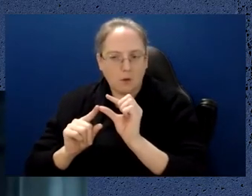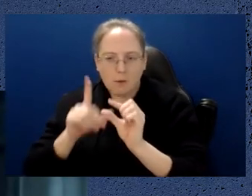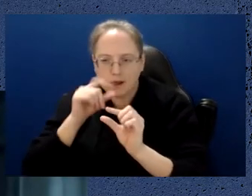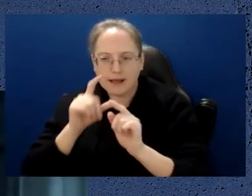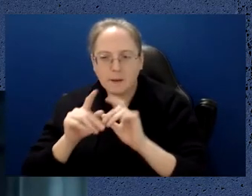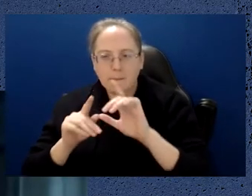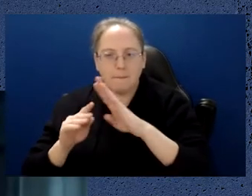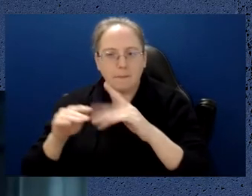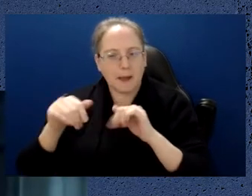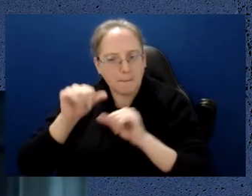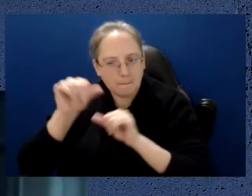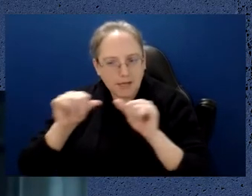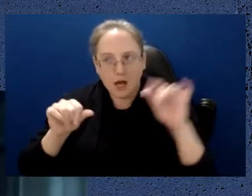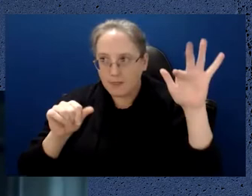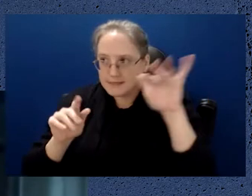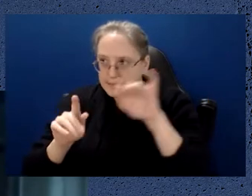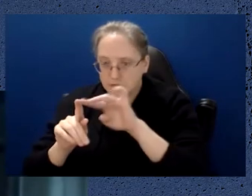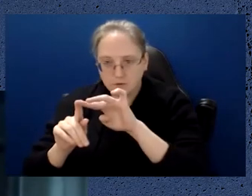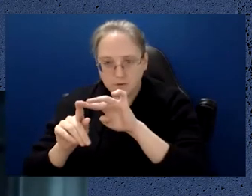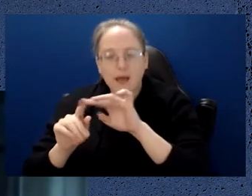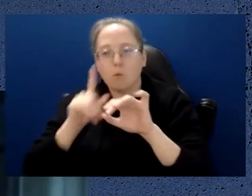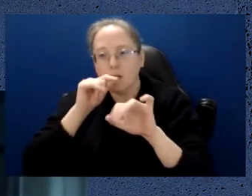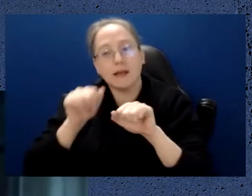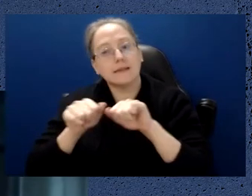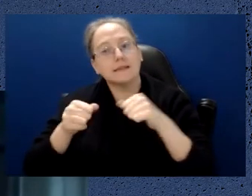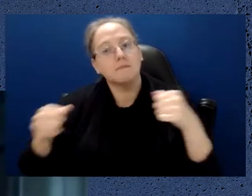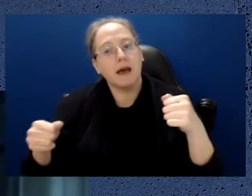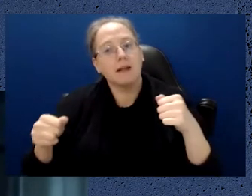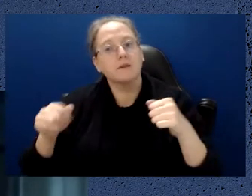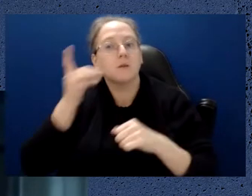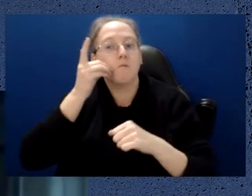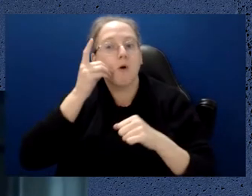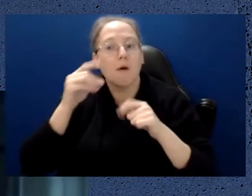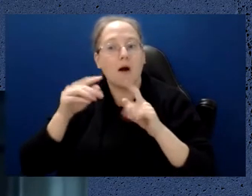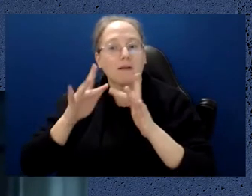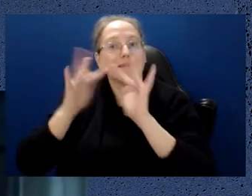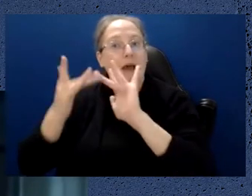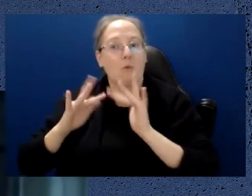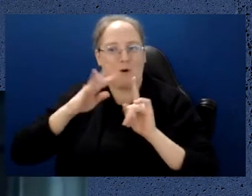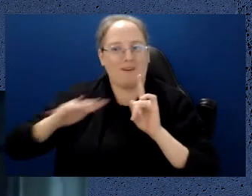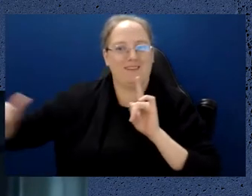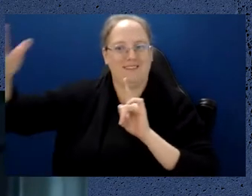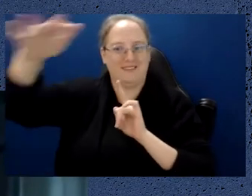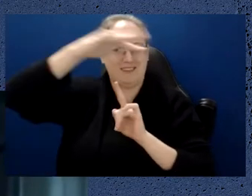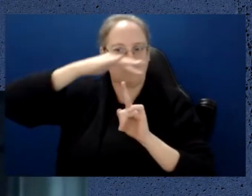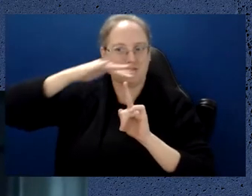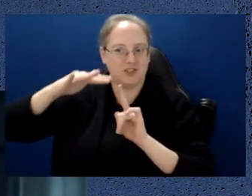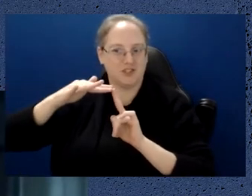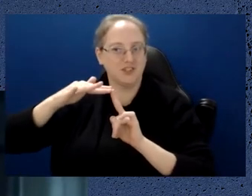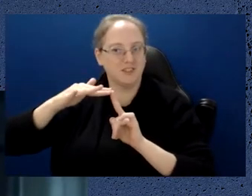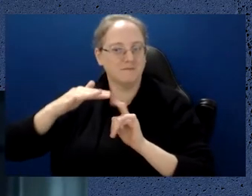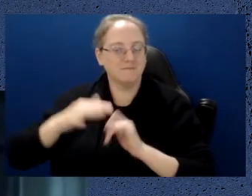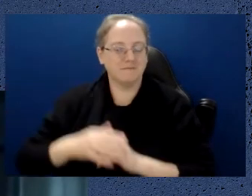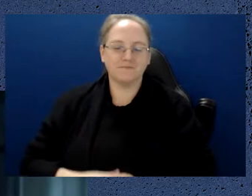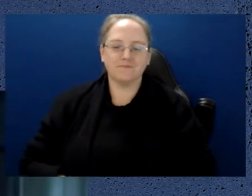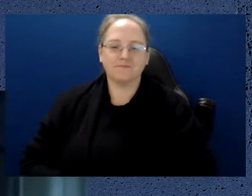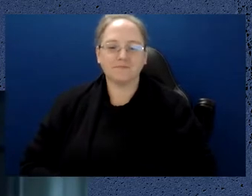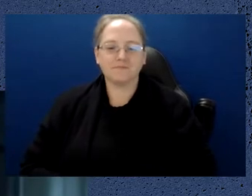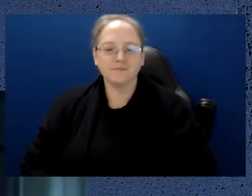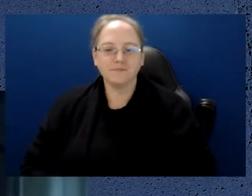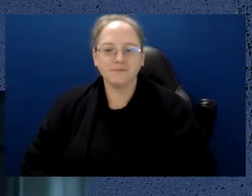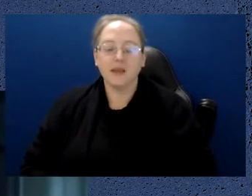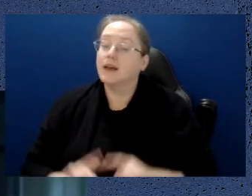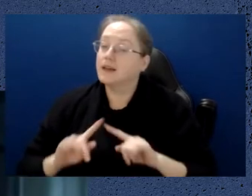phones and therefore extend the coverage of the mobile network dramatically if you had that in the device. Another